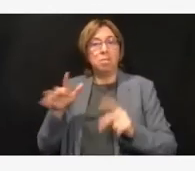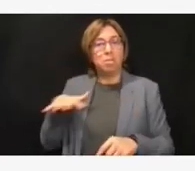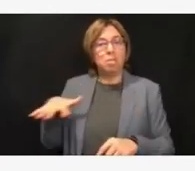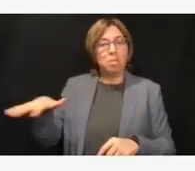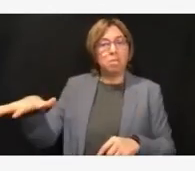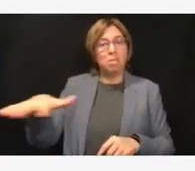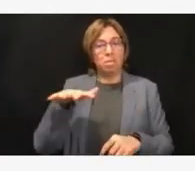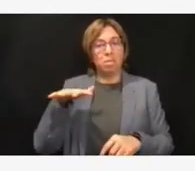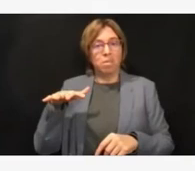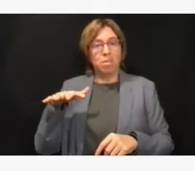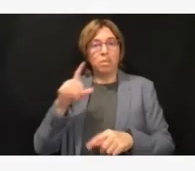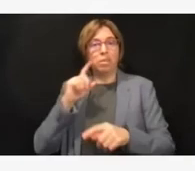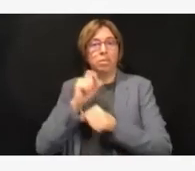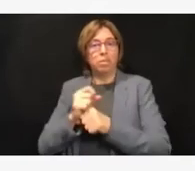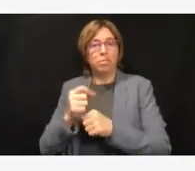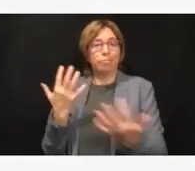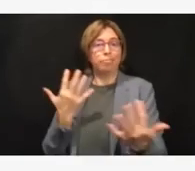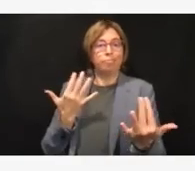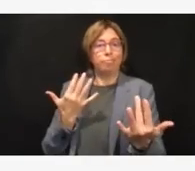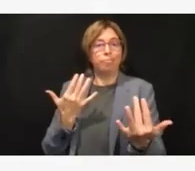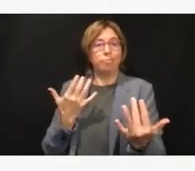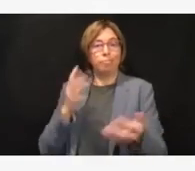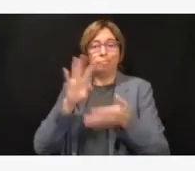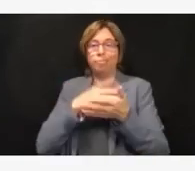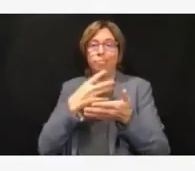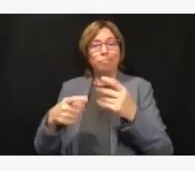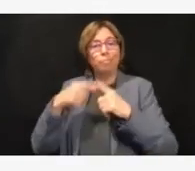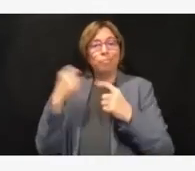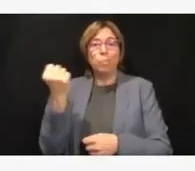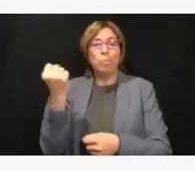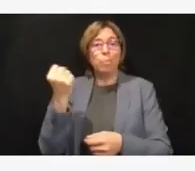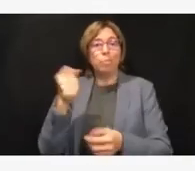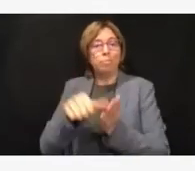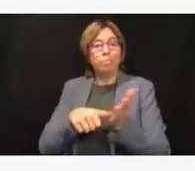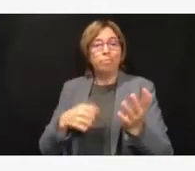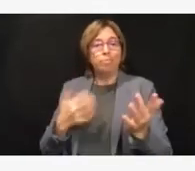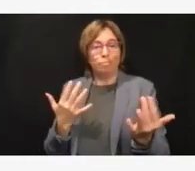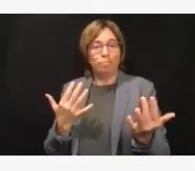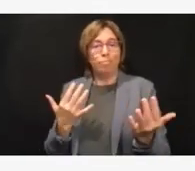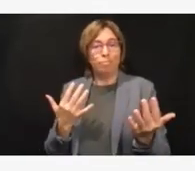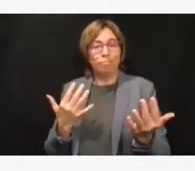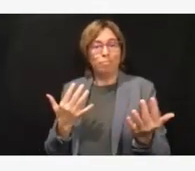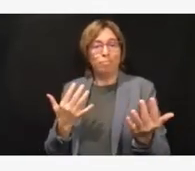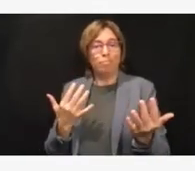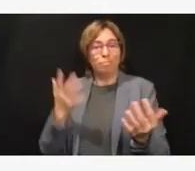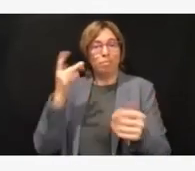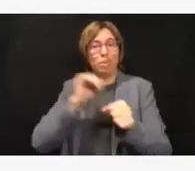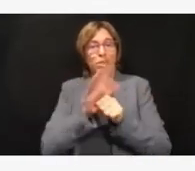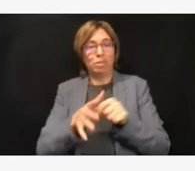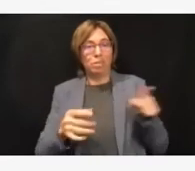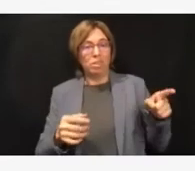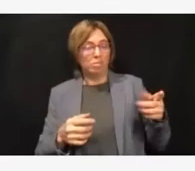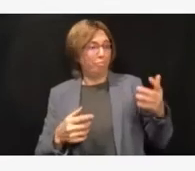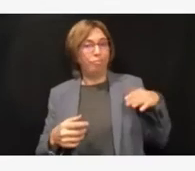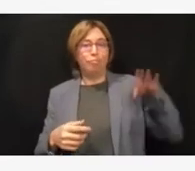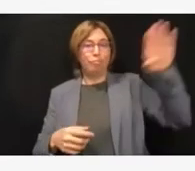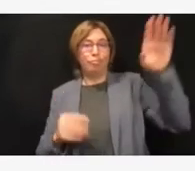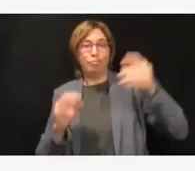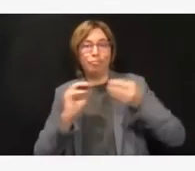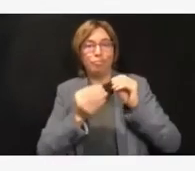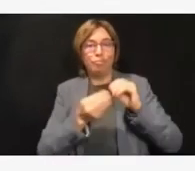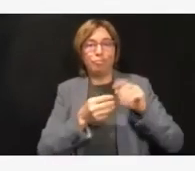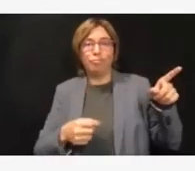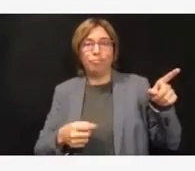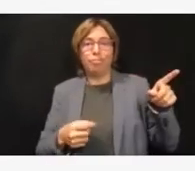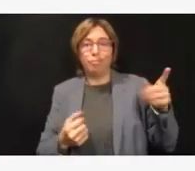to this surge and the need to redeploy those teams and that staff to meet the needs of acutely ill and critically ill